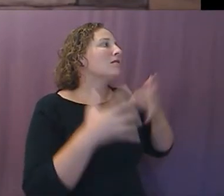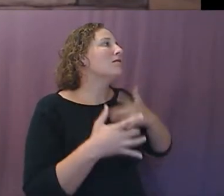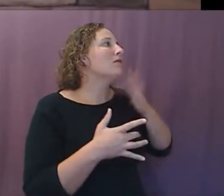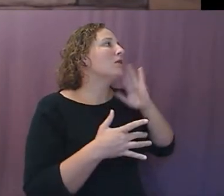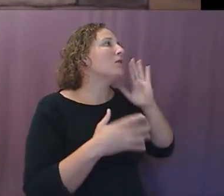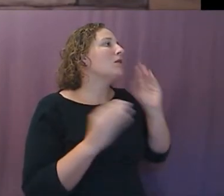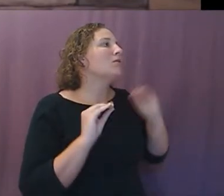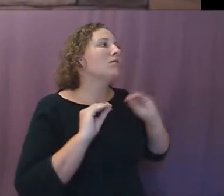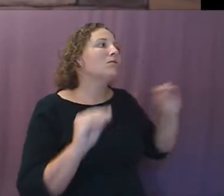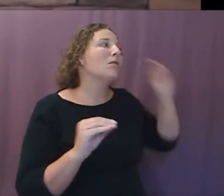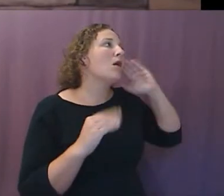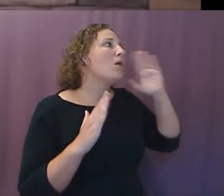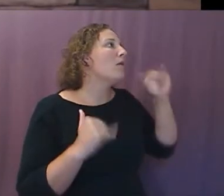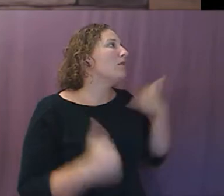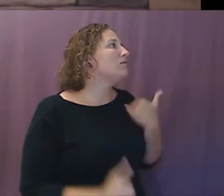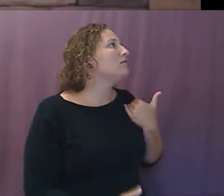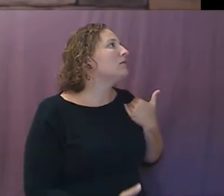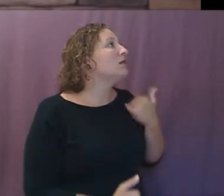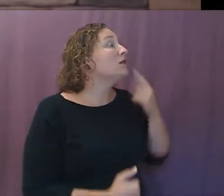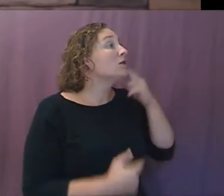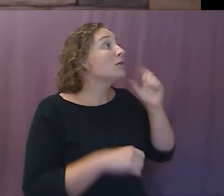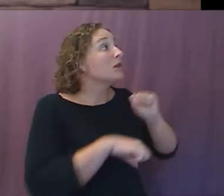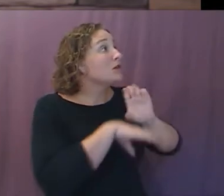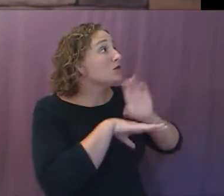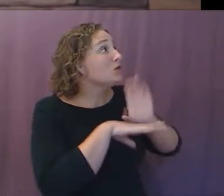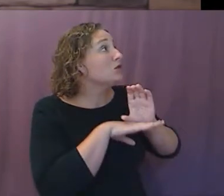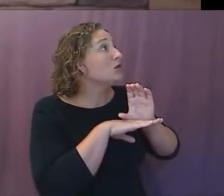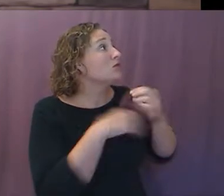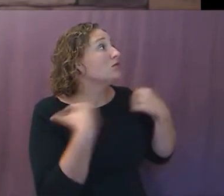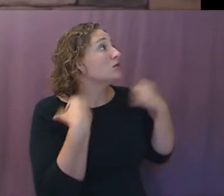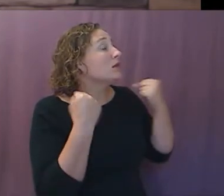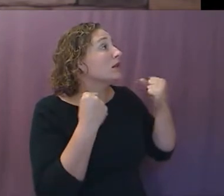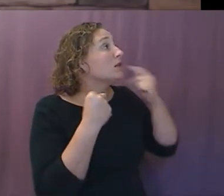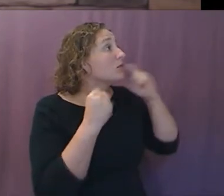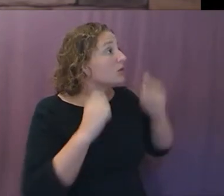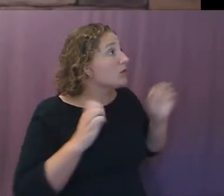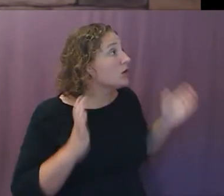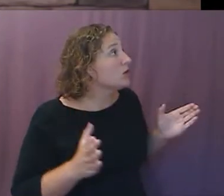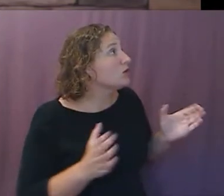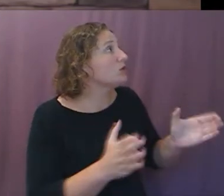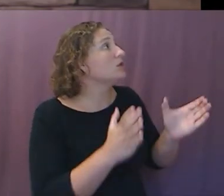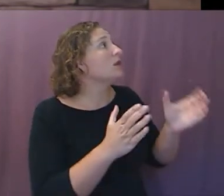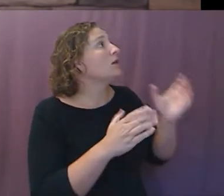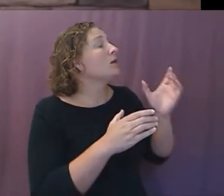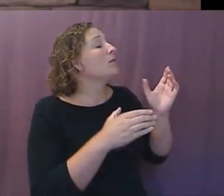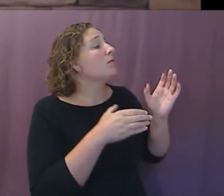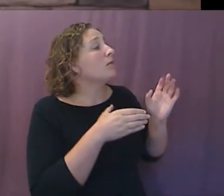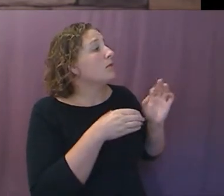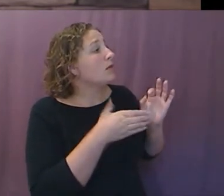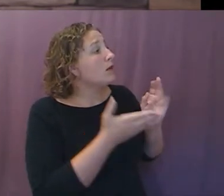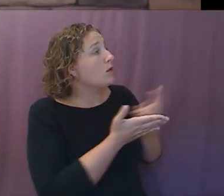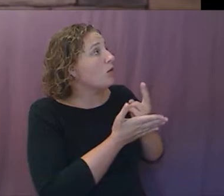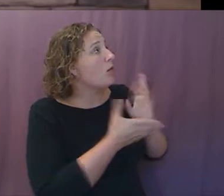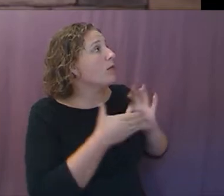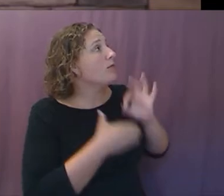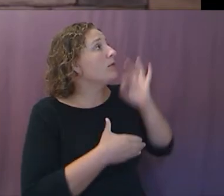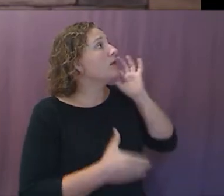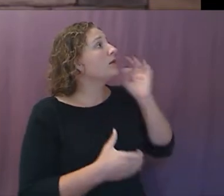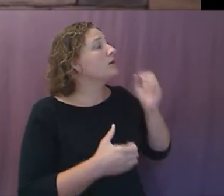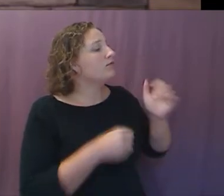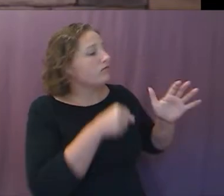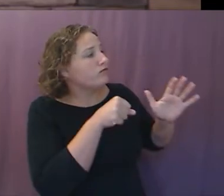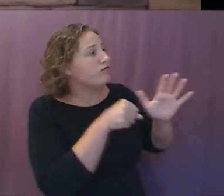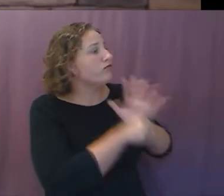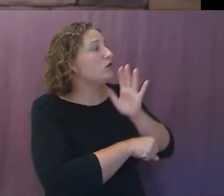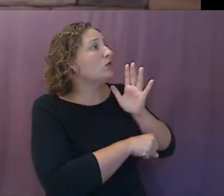And so, Lord, may your church be strengthened. May we be encouraged. May the Holy Spirit fill every heart that's listening, whether, Lord, on the